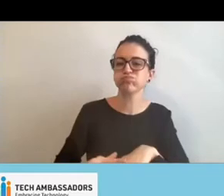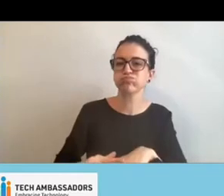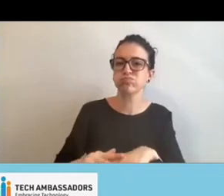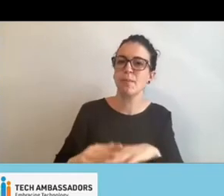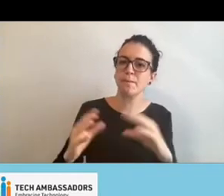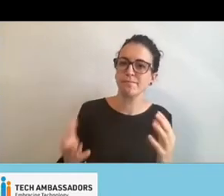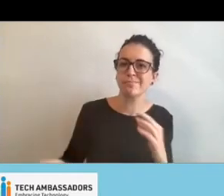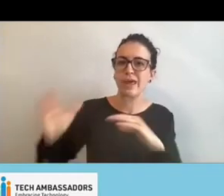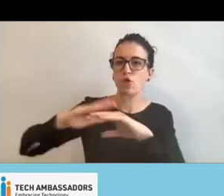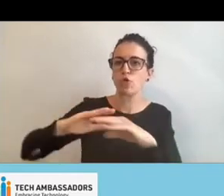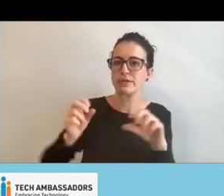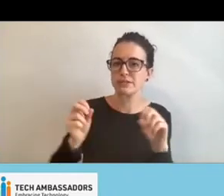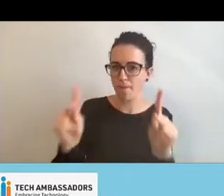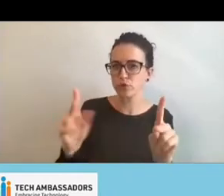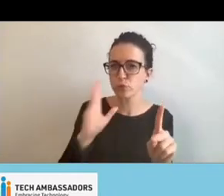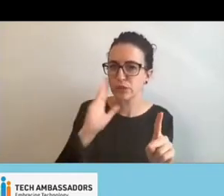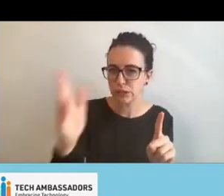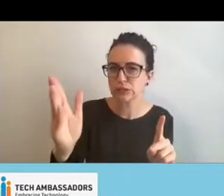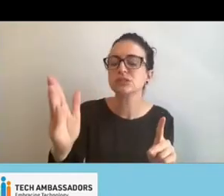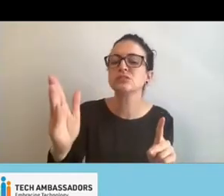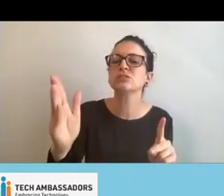And in my opinion,